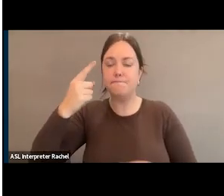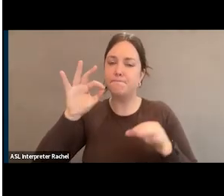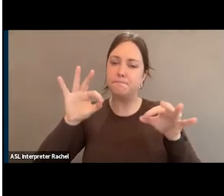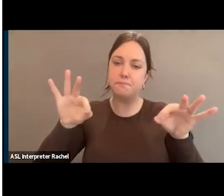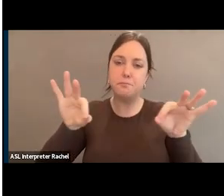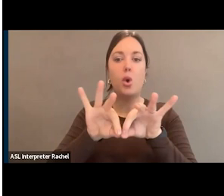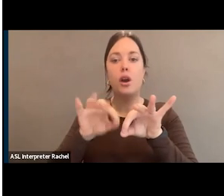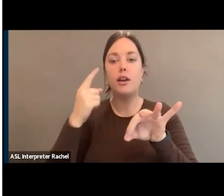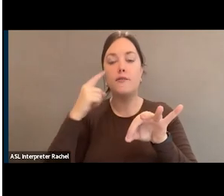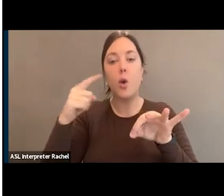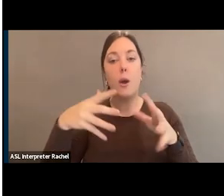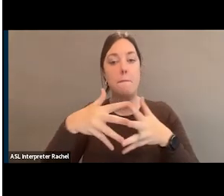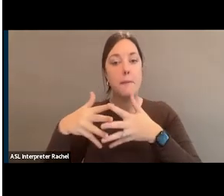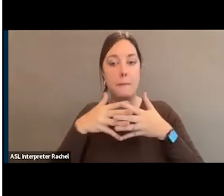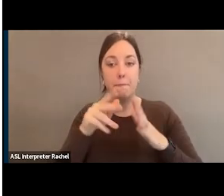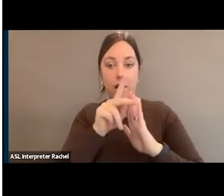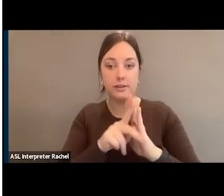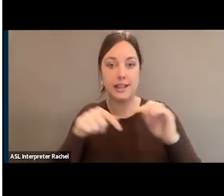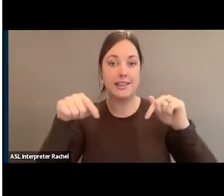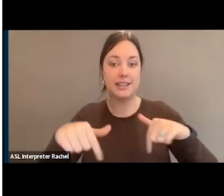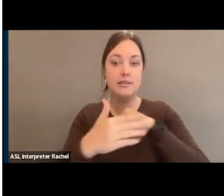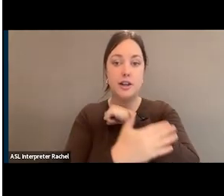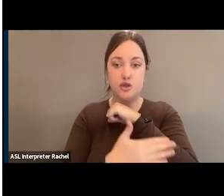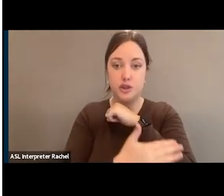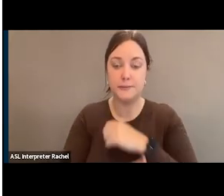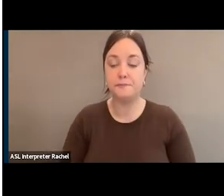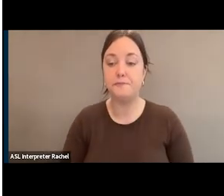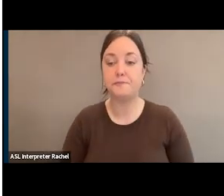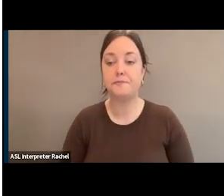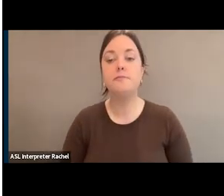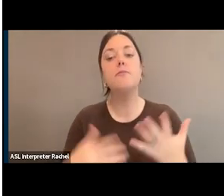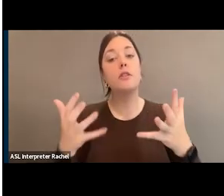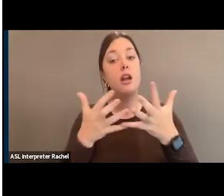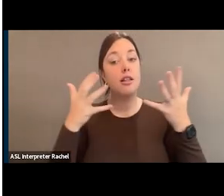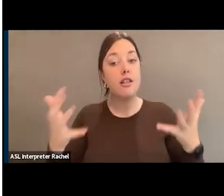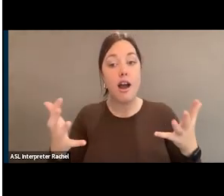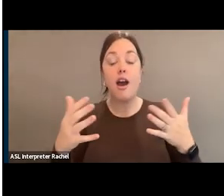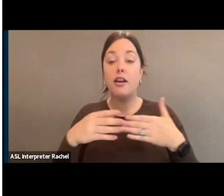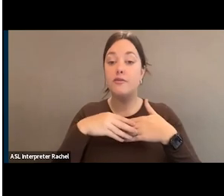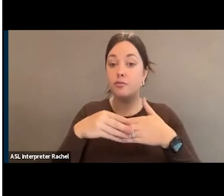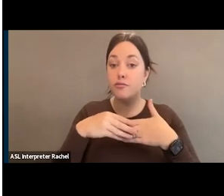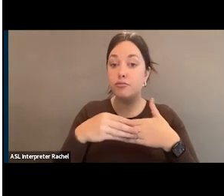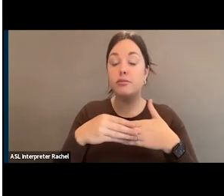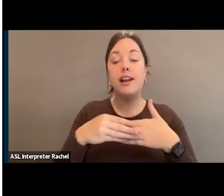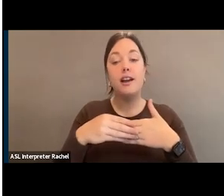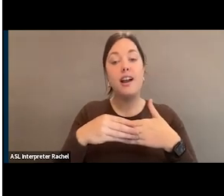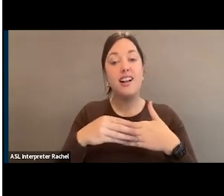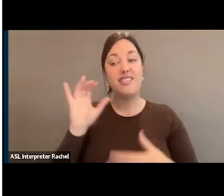policy in this country. So there's a lot of room to work with. And it wasn't that long ago,